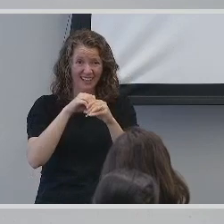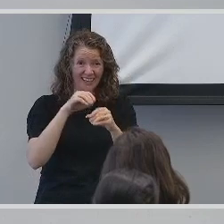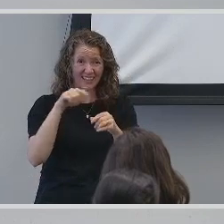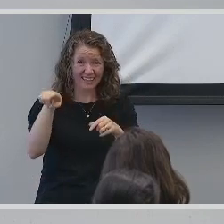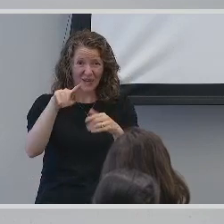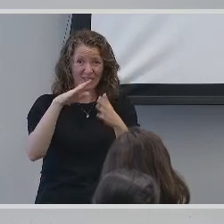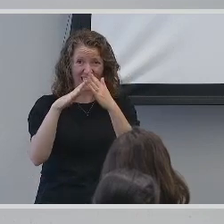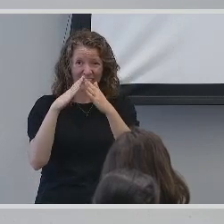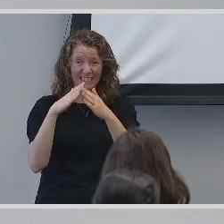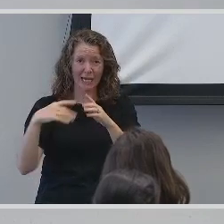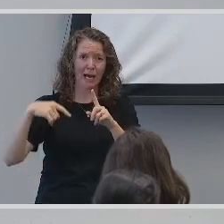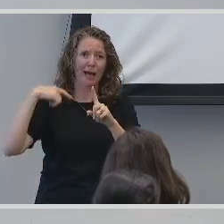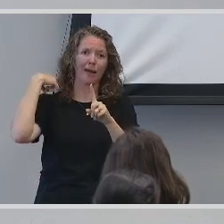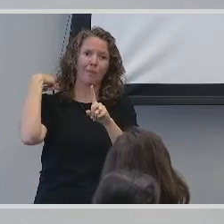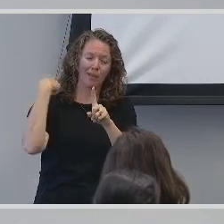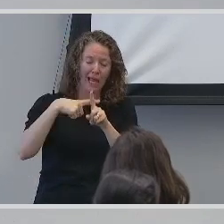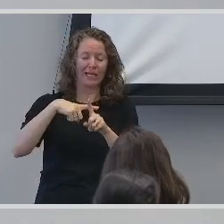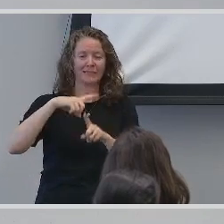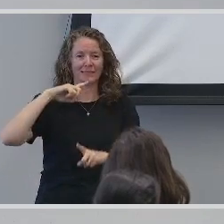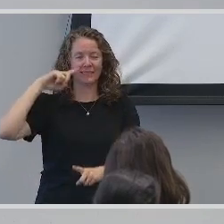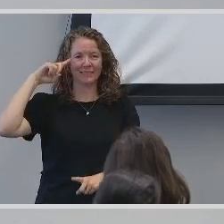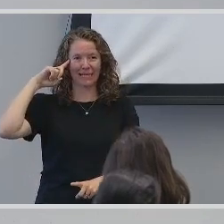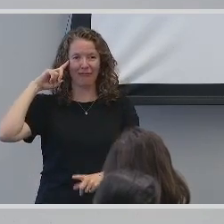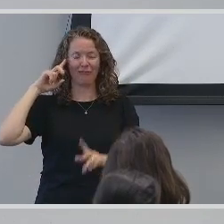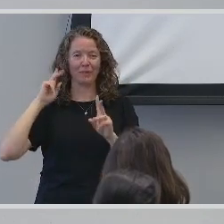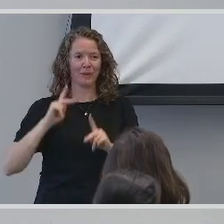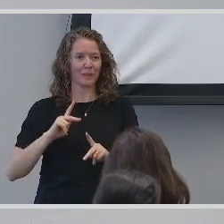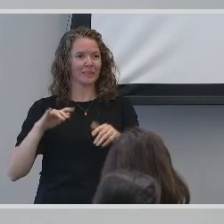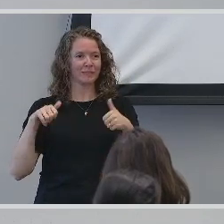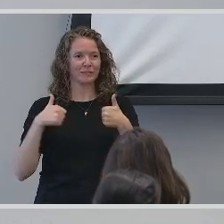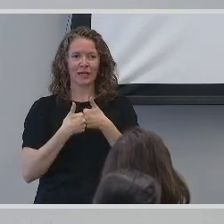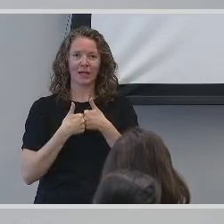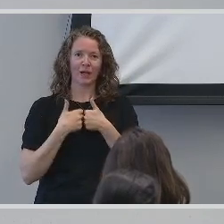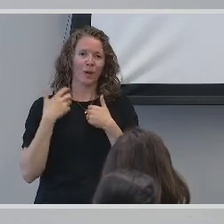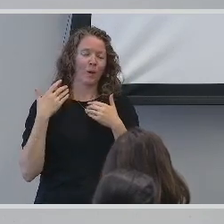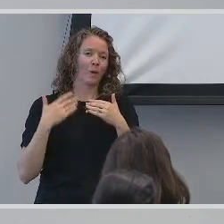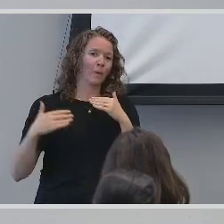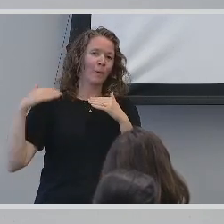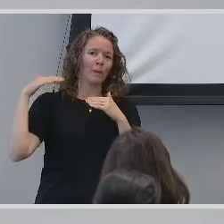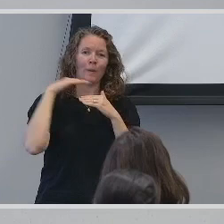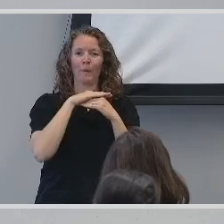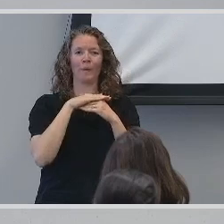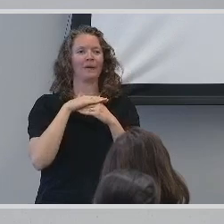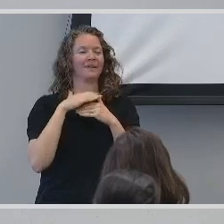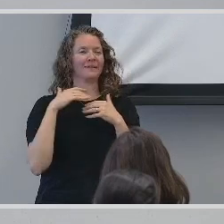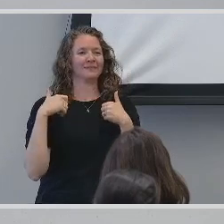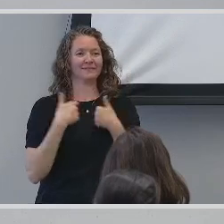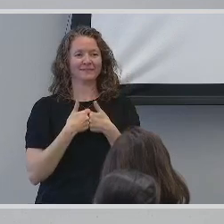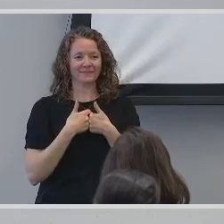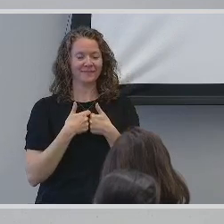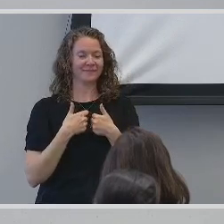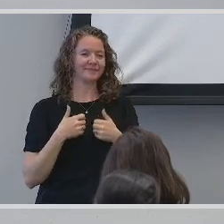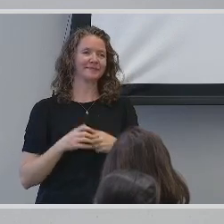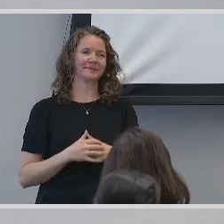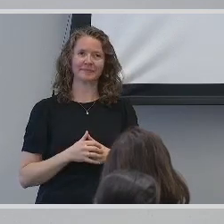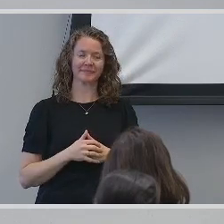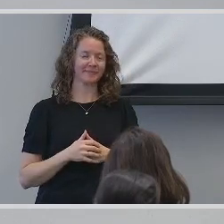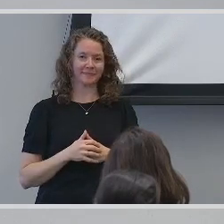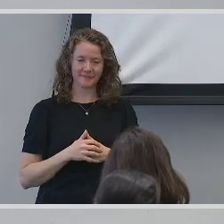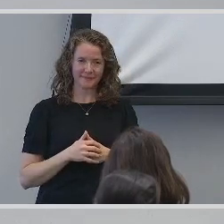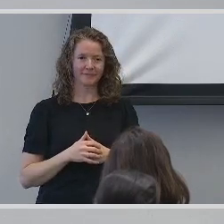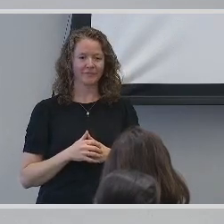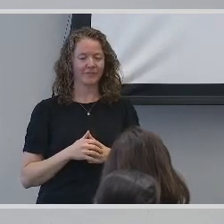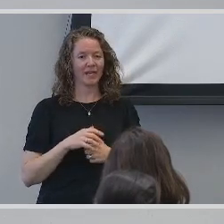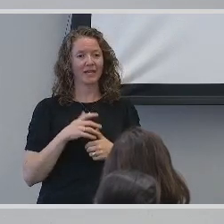and then imagine the additional hurdles a deaf person faces with dating. Deaf individuals frequently encounter challenges when